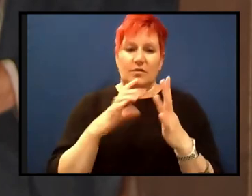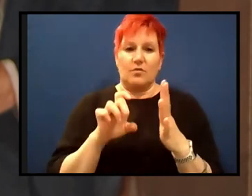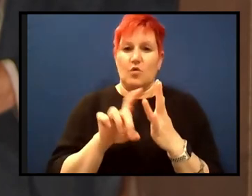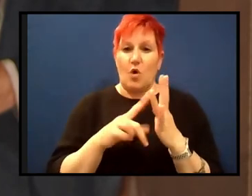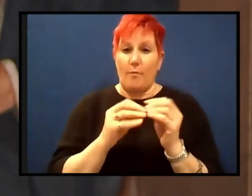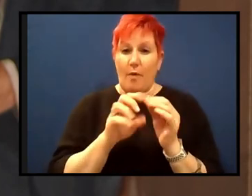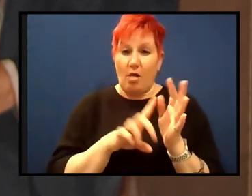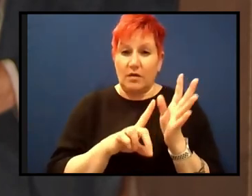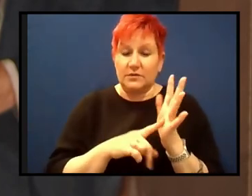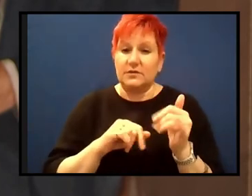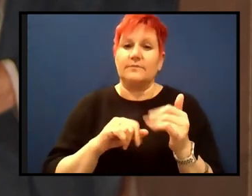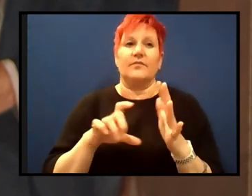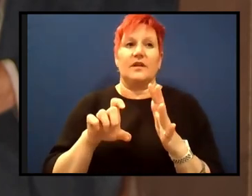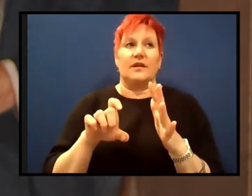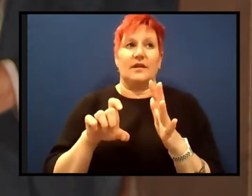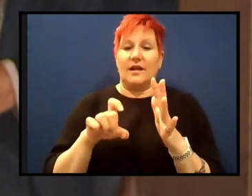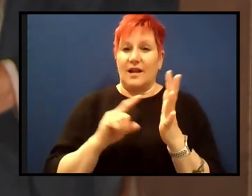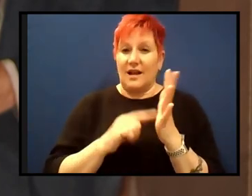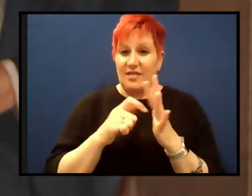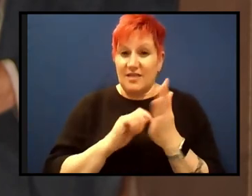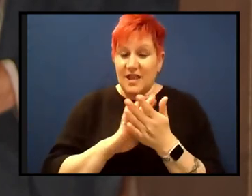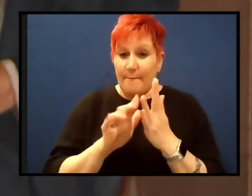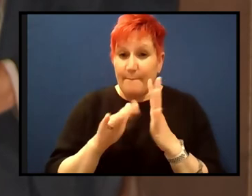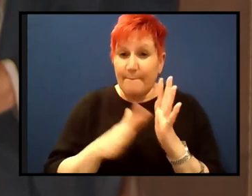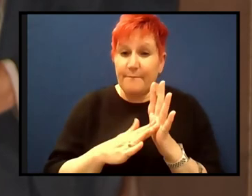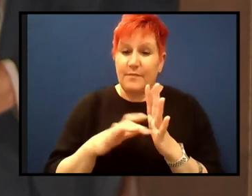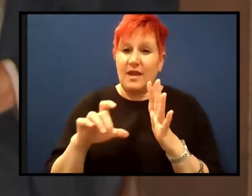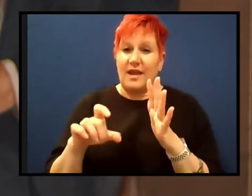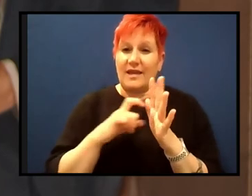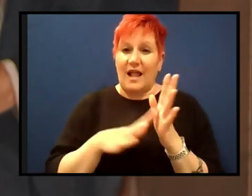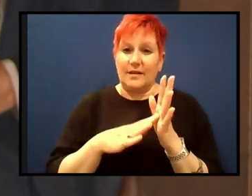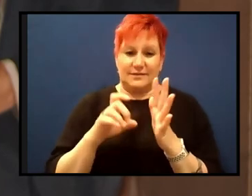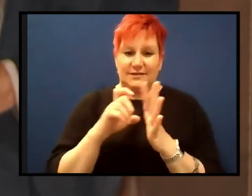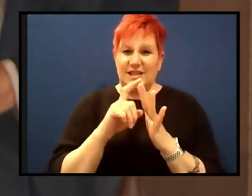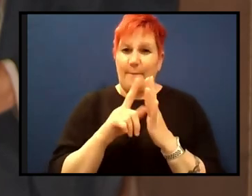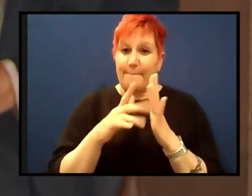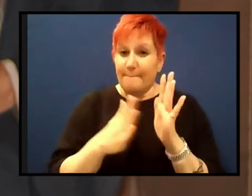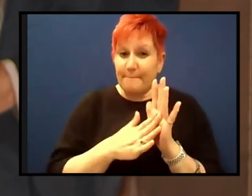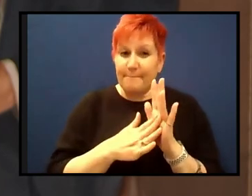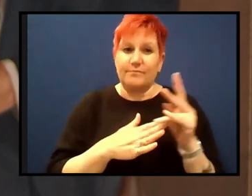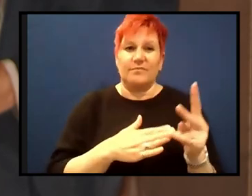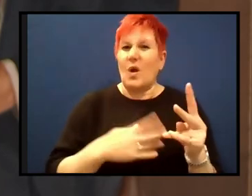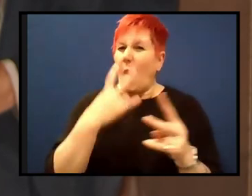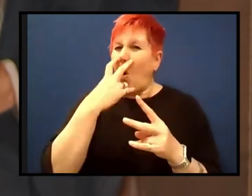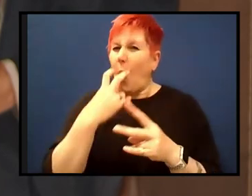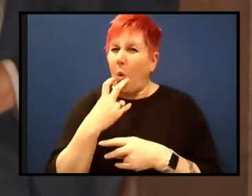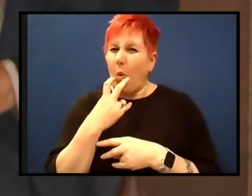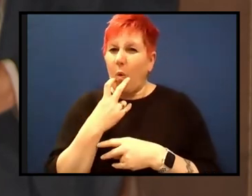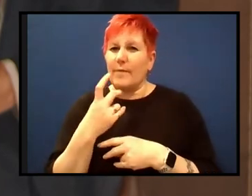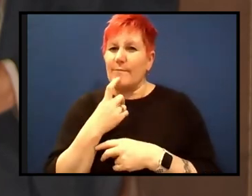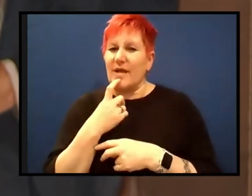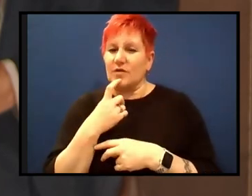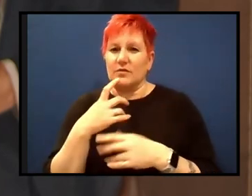whilst we've been very good at finding what I call older metals like iron ore and, and minerals like, and, and, and coal resources,